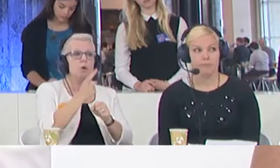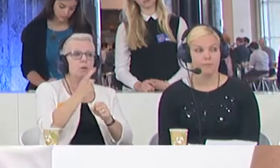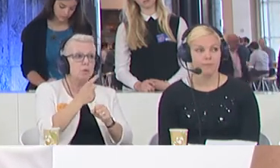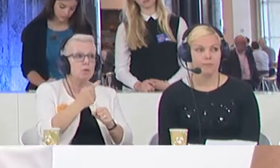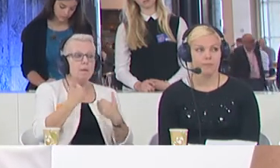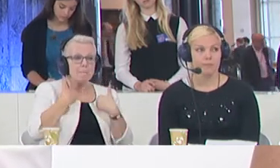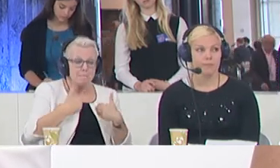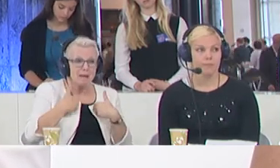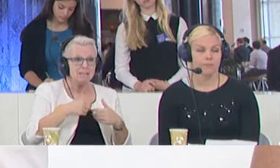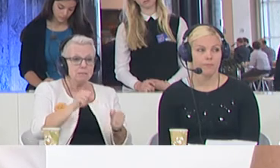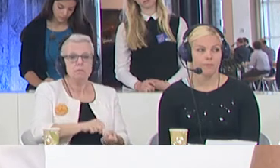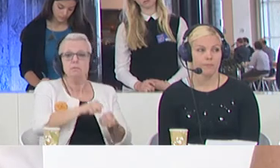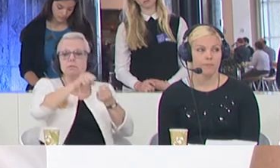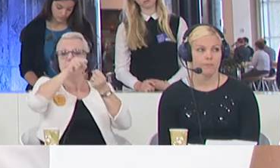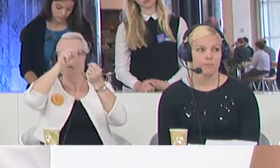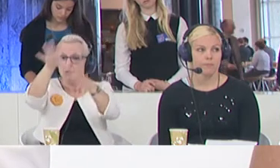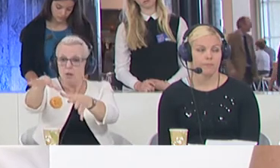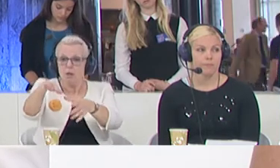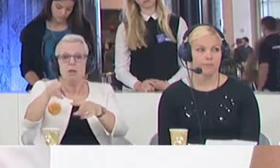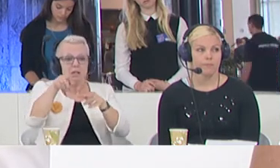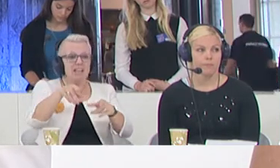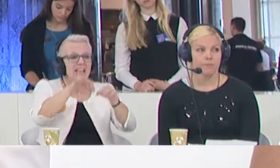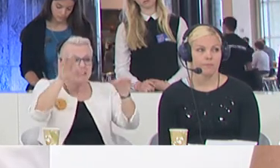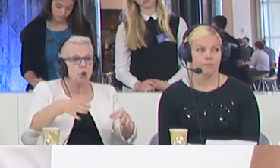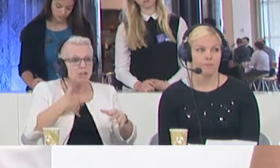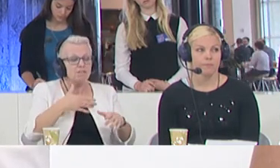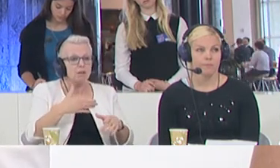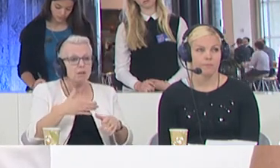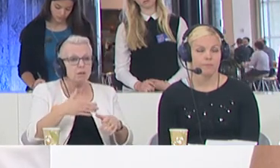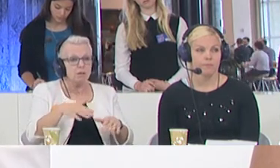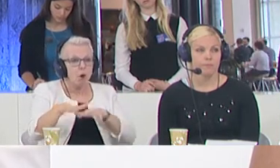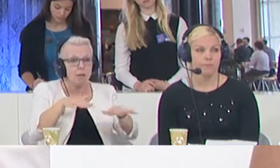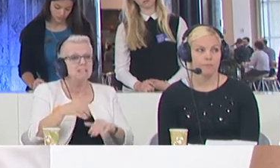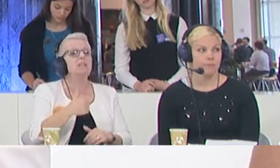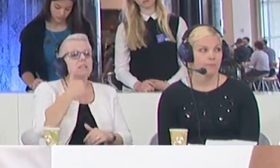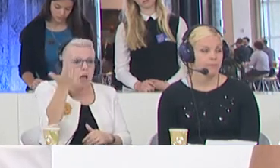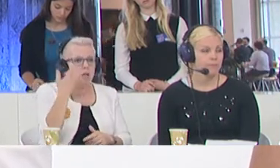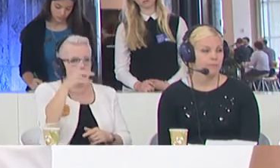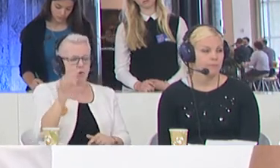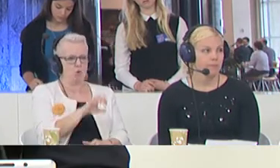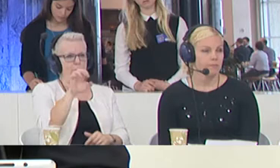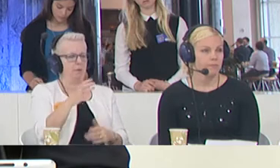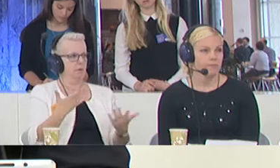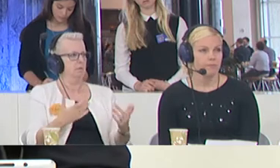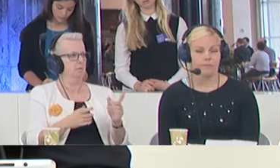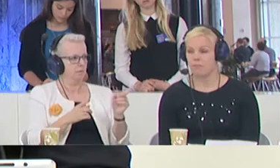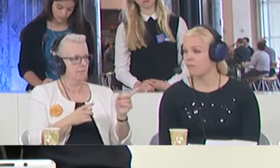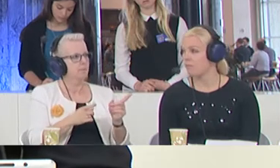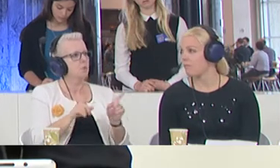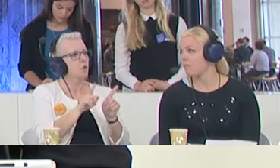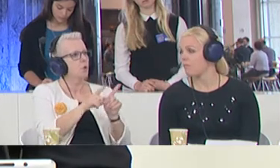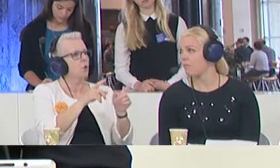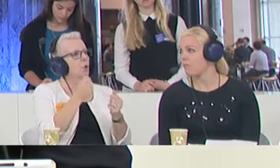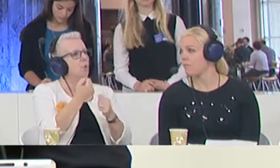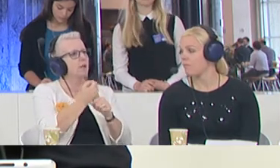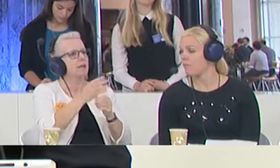throw people into the water as a result of this operation, this is a shame for Europe. Daniel, you've been working on the security documents